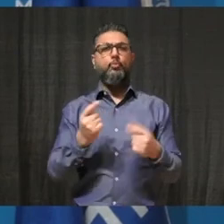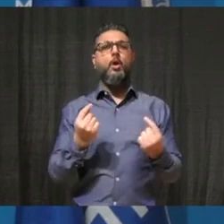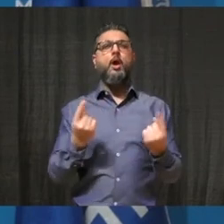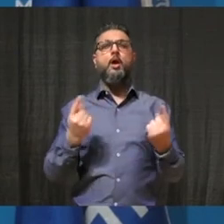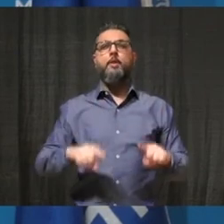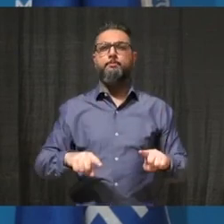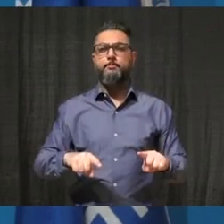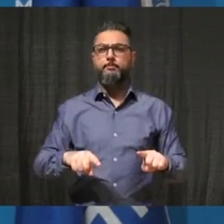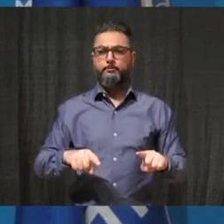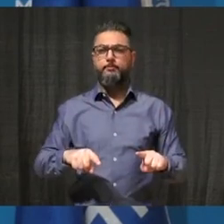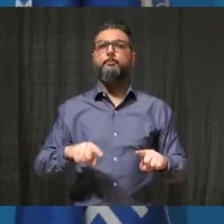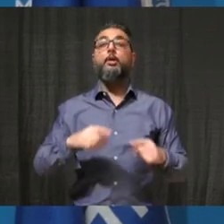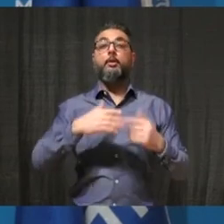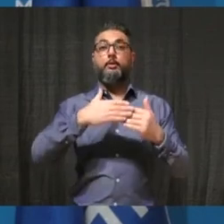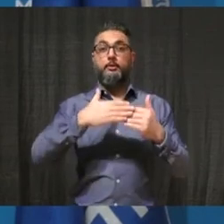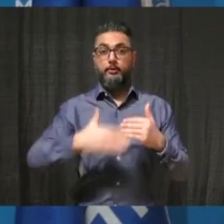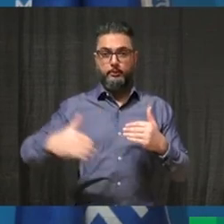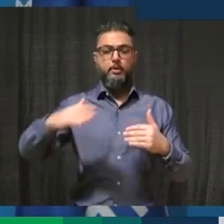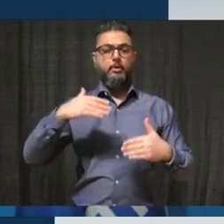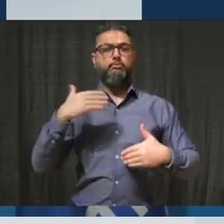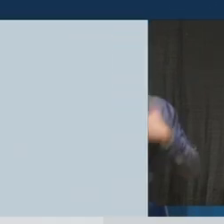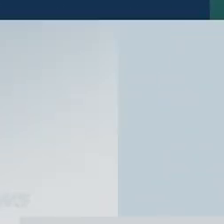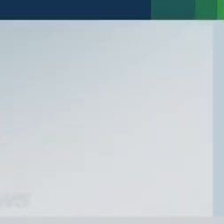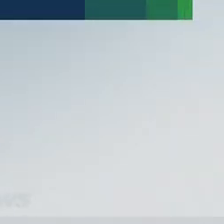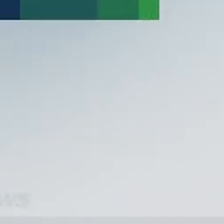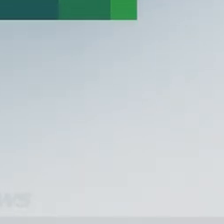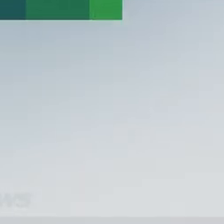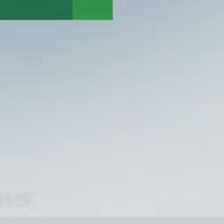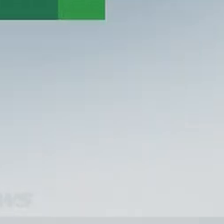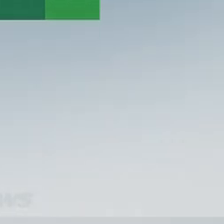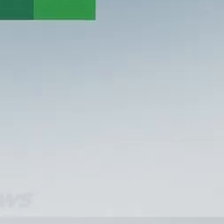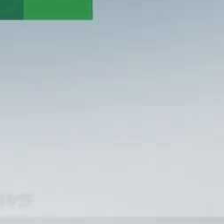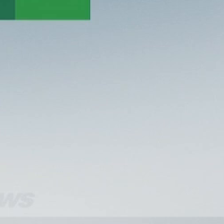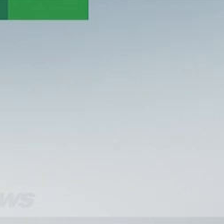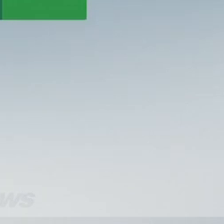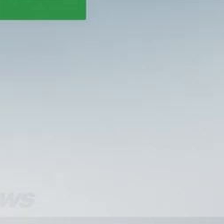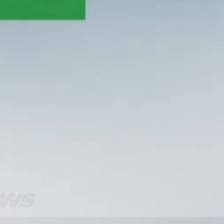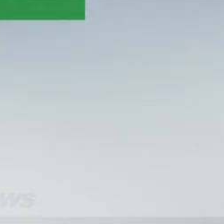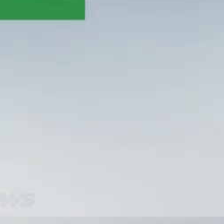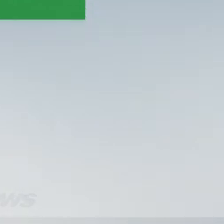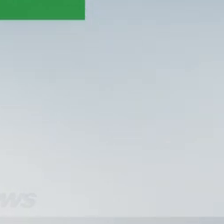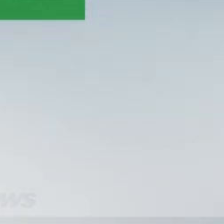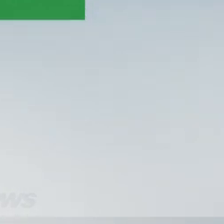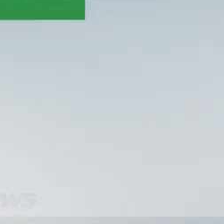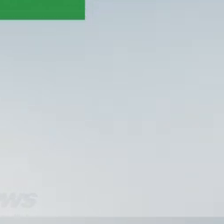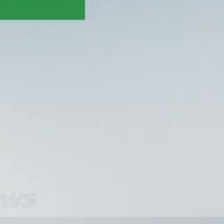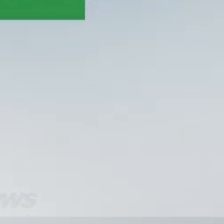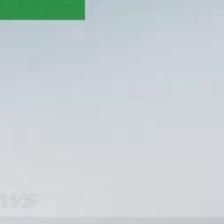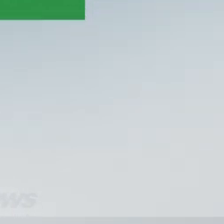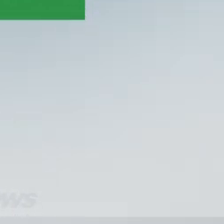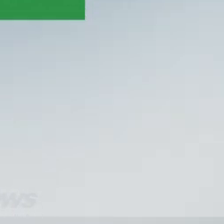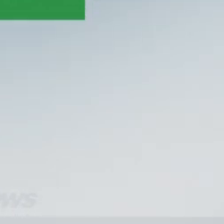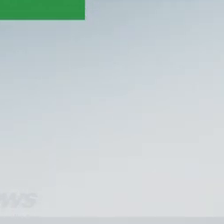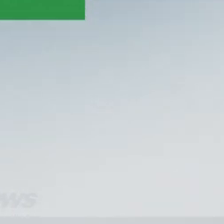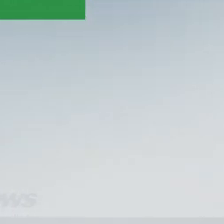on with the business of governing this city. This is city news everywhere. You.